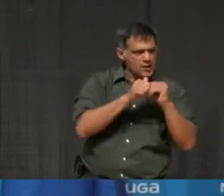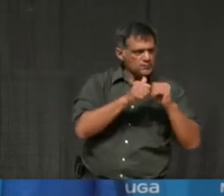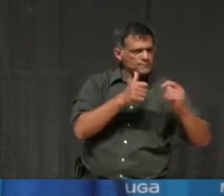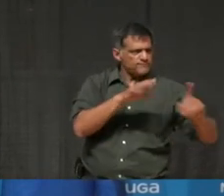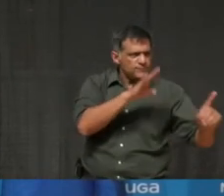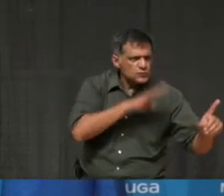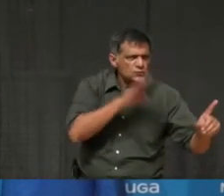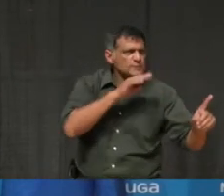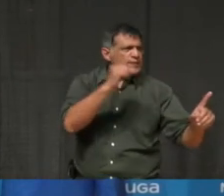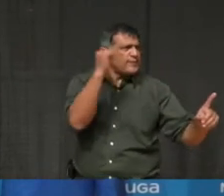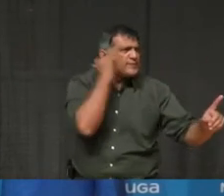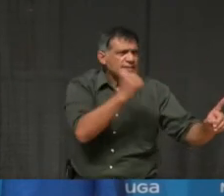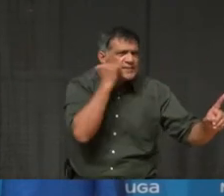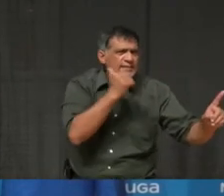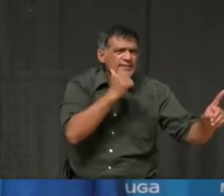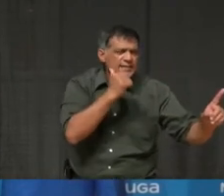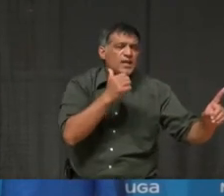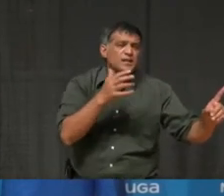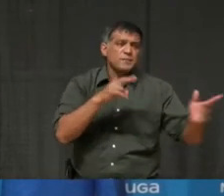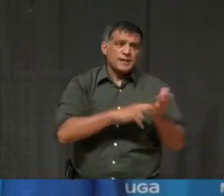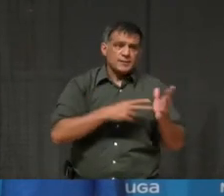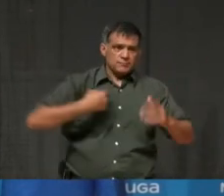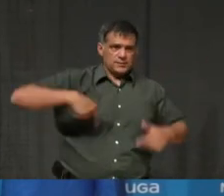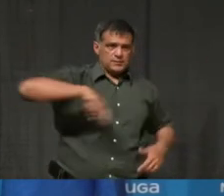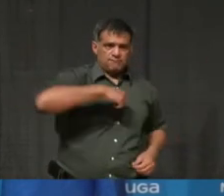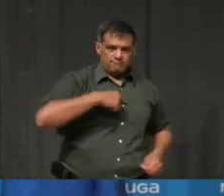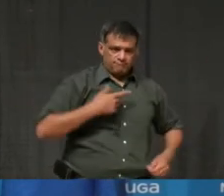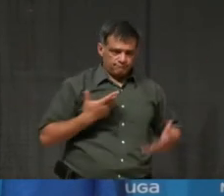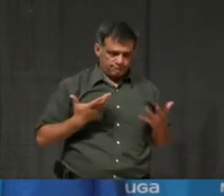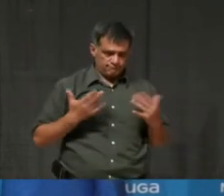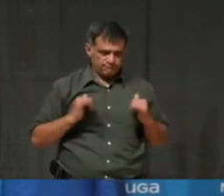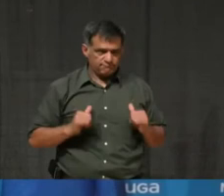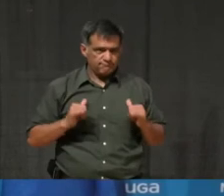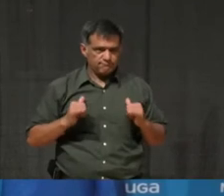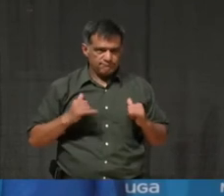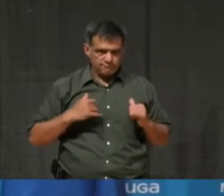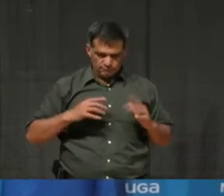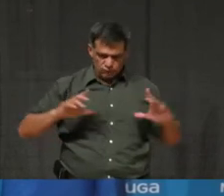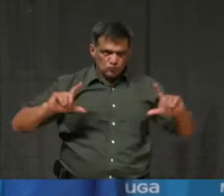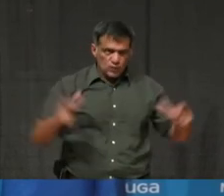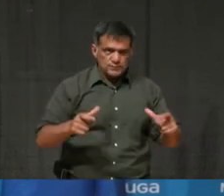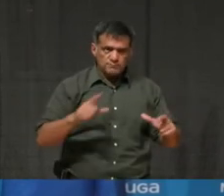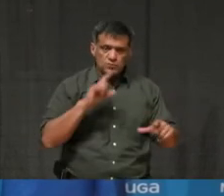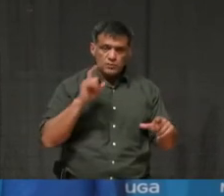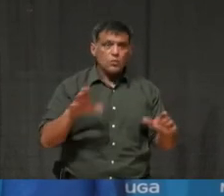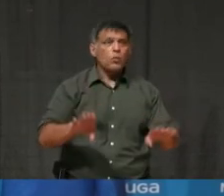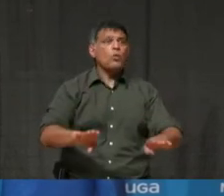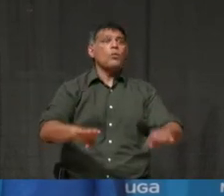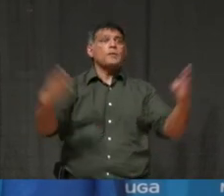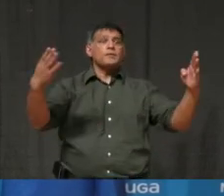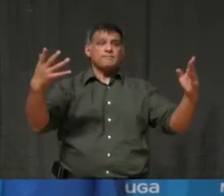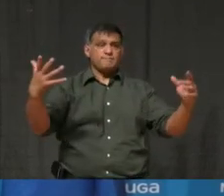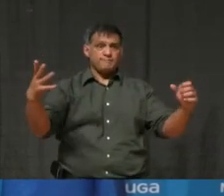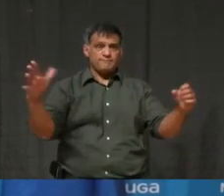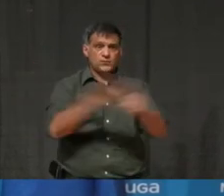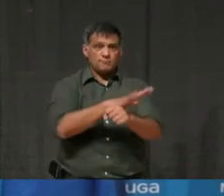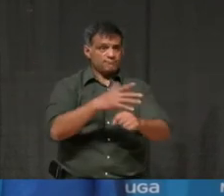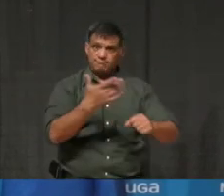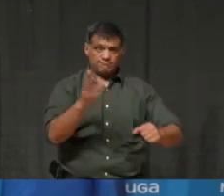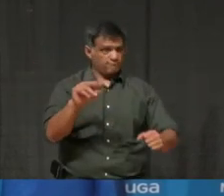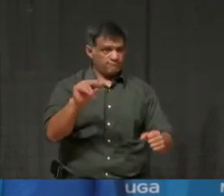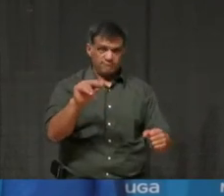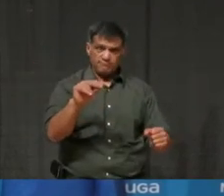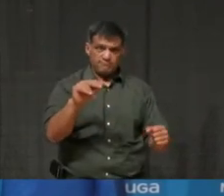I mean, for us, just because we opened the doors, uh, after lockdown didn't mean that we went back to full business. As a matter of fact, we went back to 50%